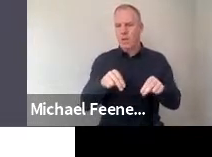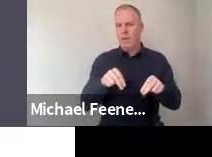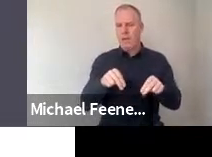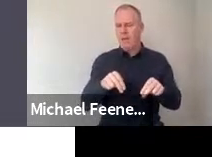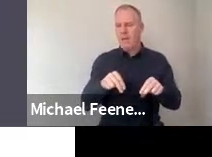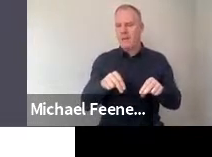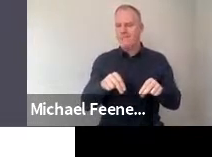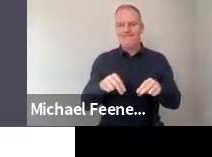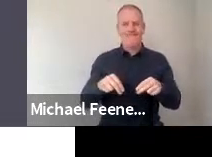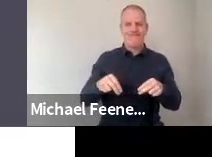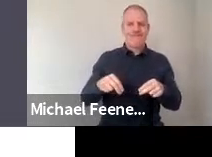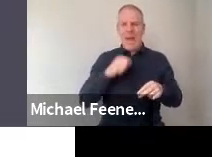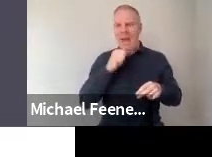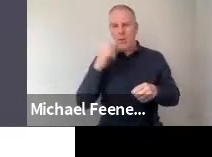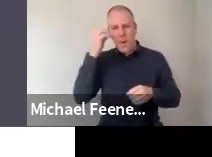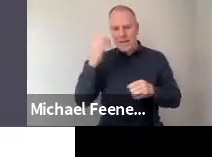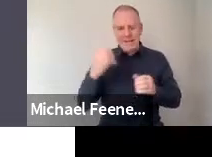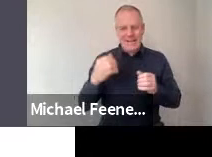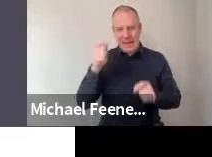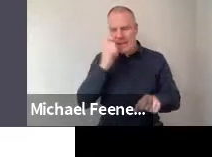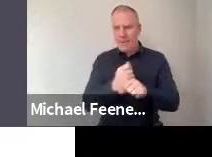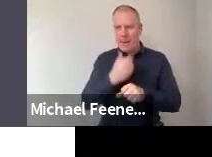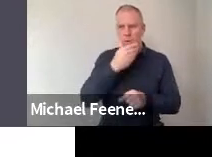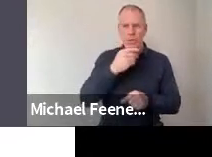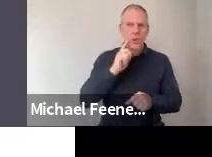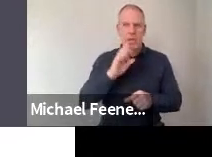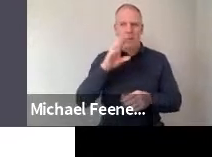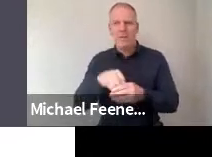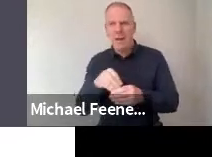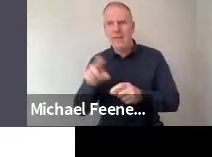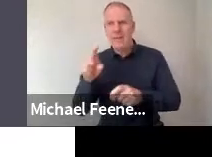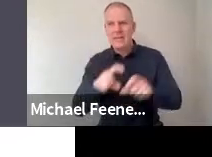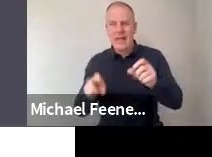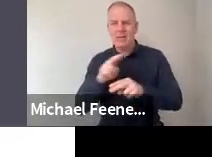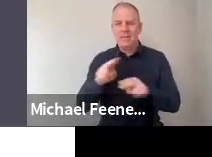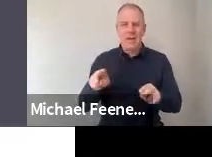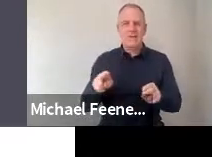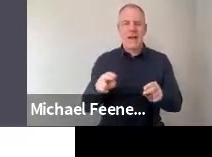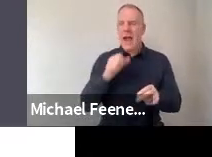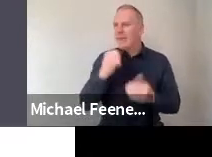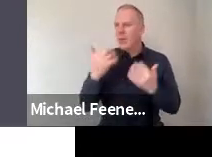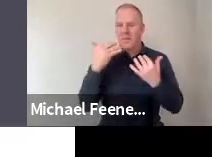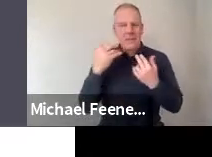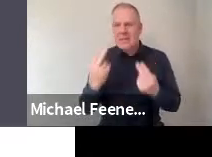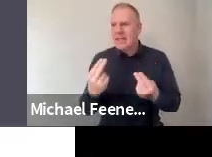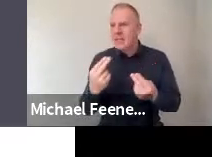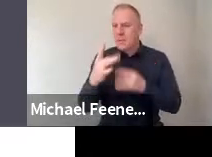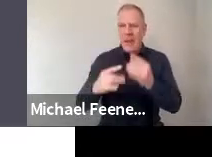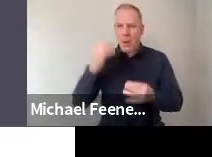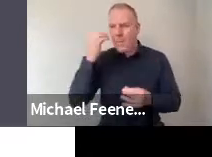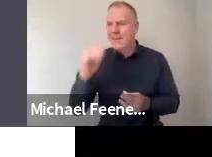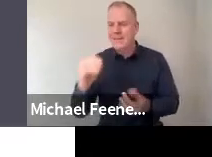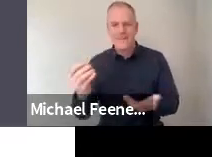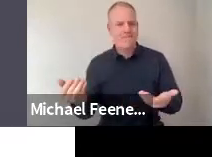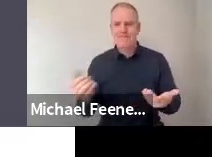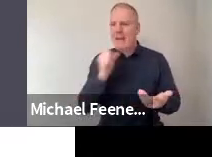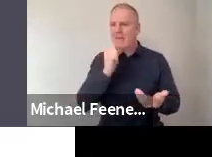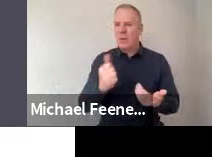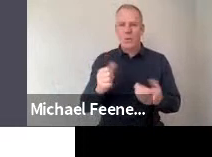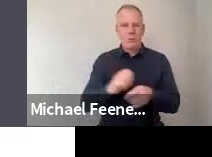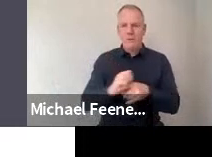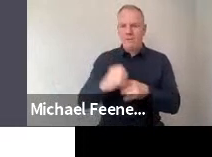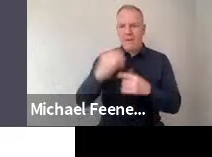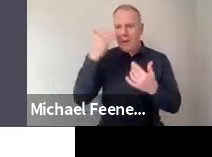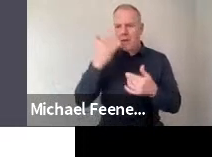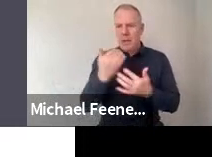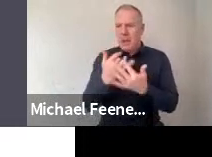signaling that people haven't really given this a lot of thought or they don't have the information they need to form an opinion about